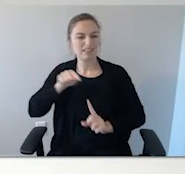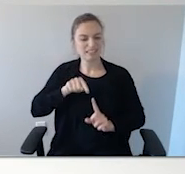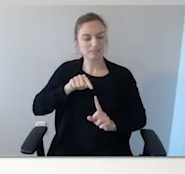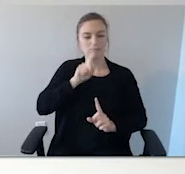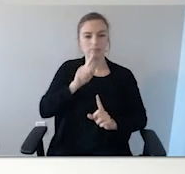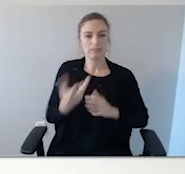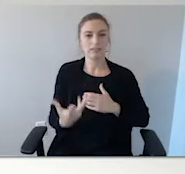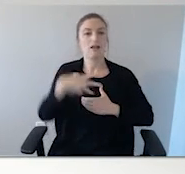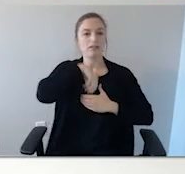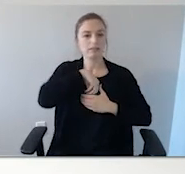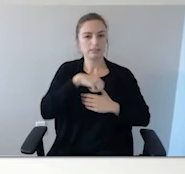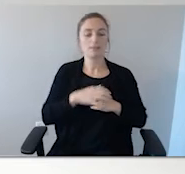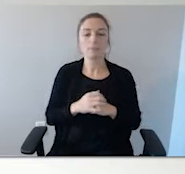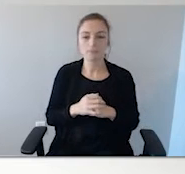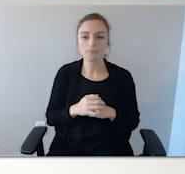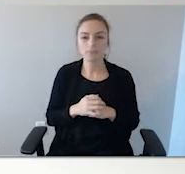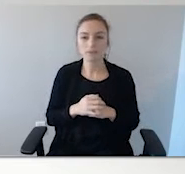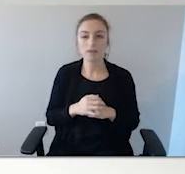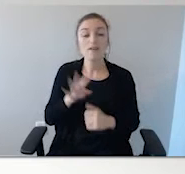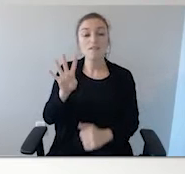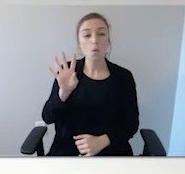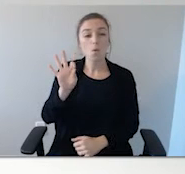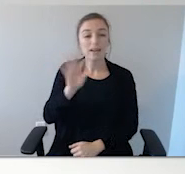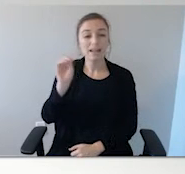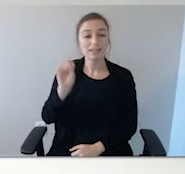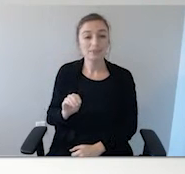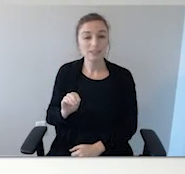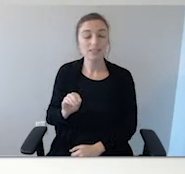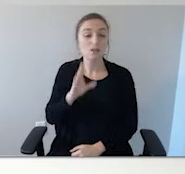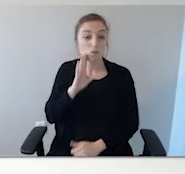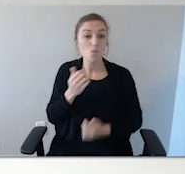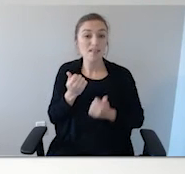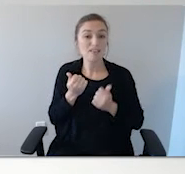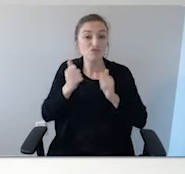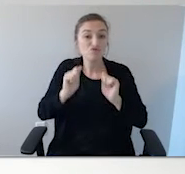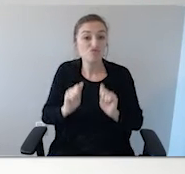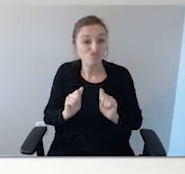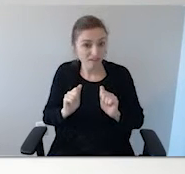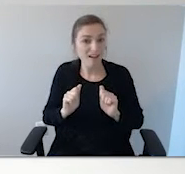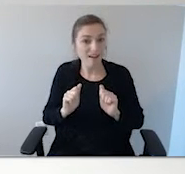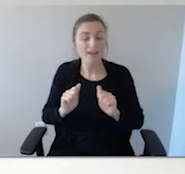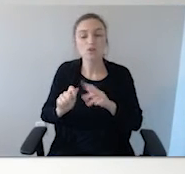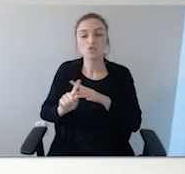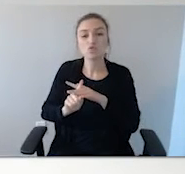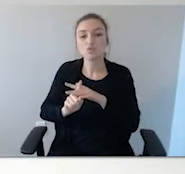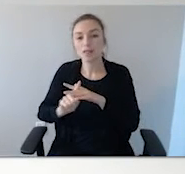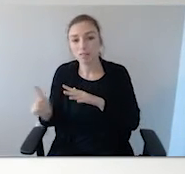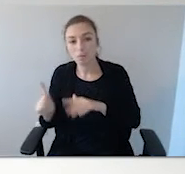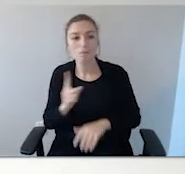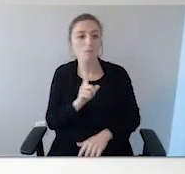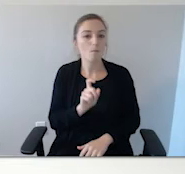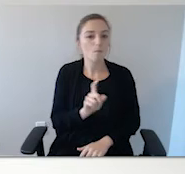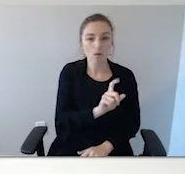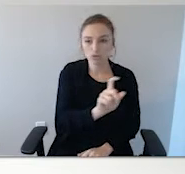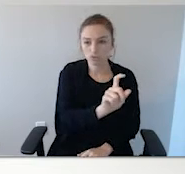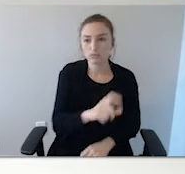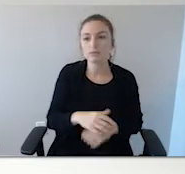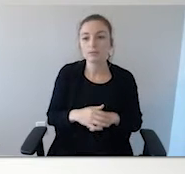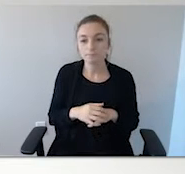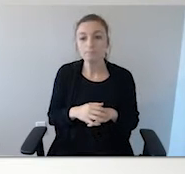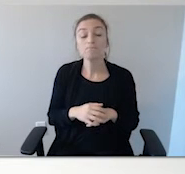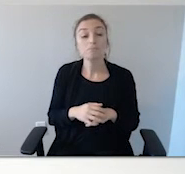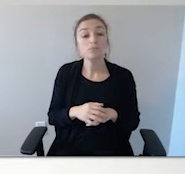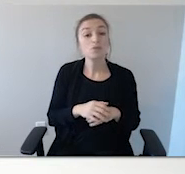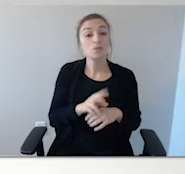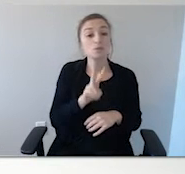49% of them will attempt to wander or elope. As you can see, 2009 to 2011,